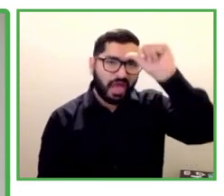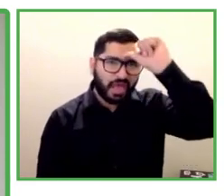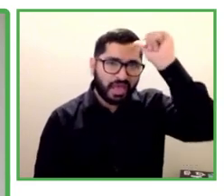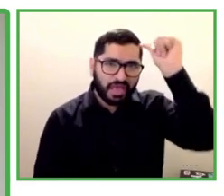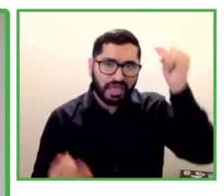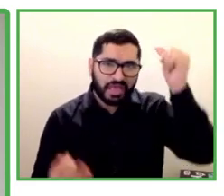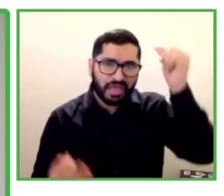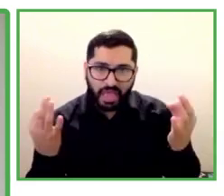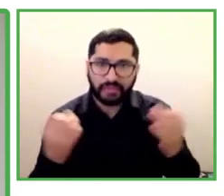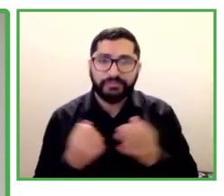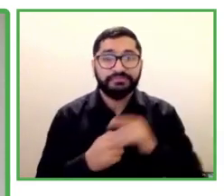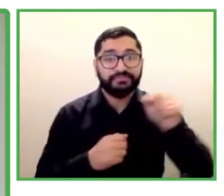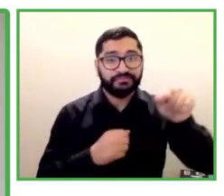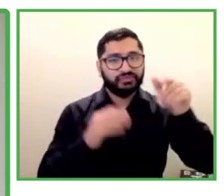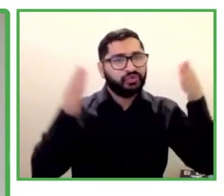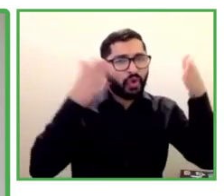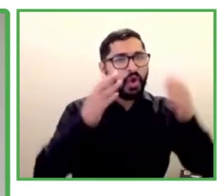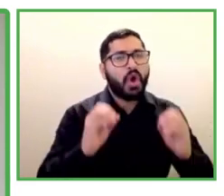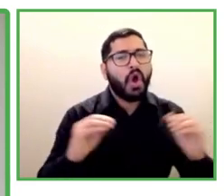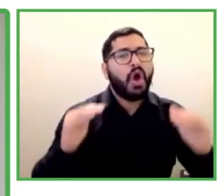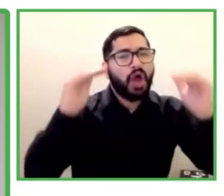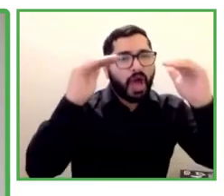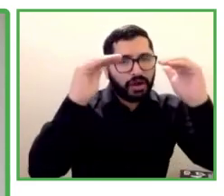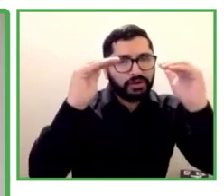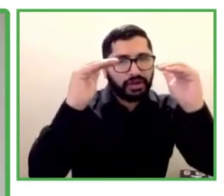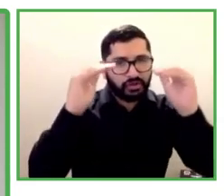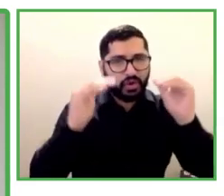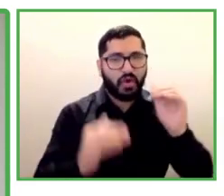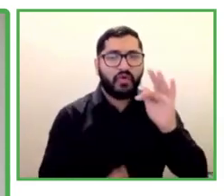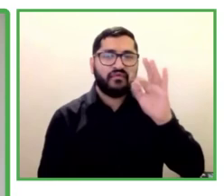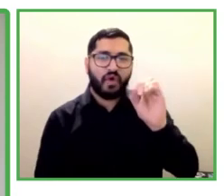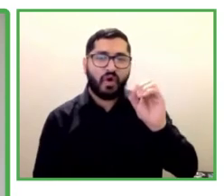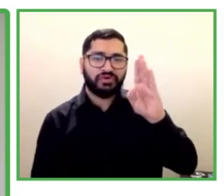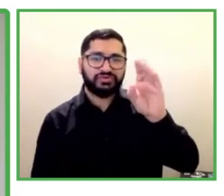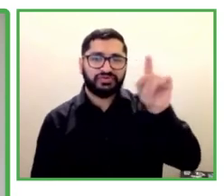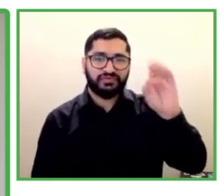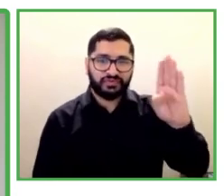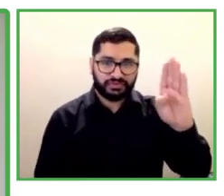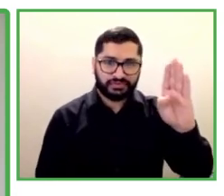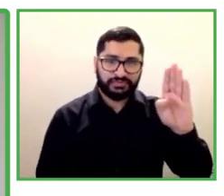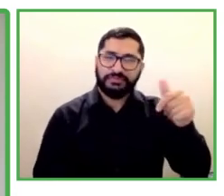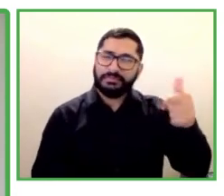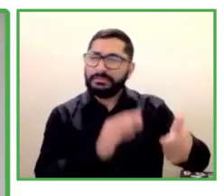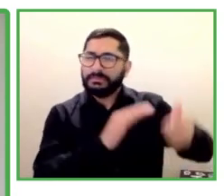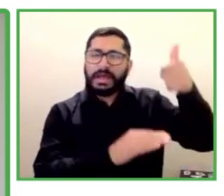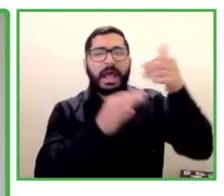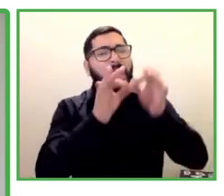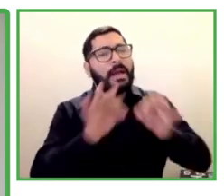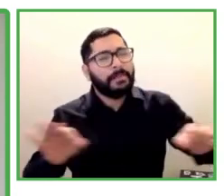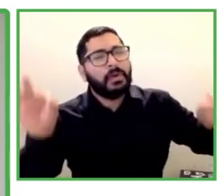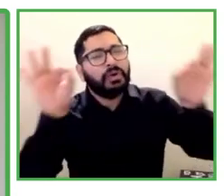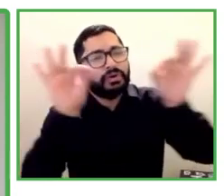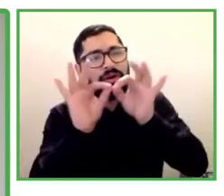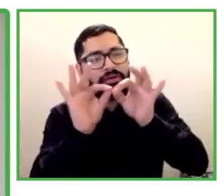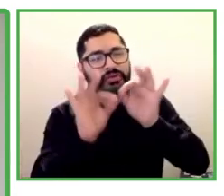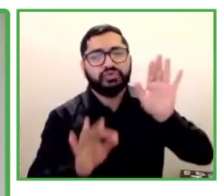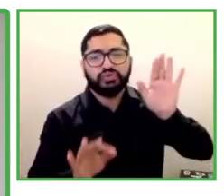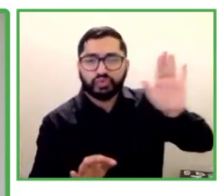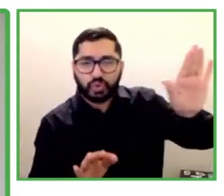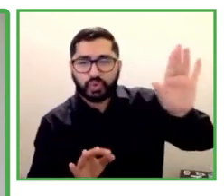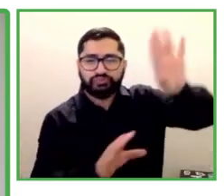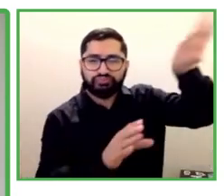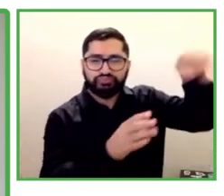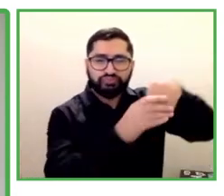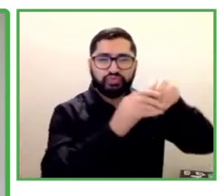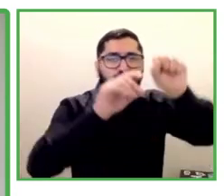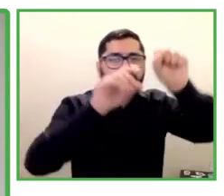the or at least one of the largest organizations in South Asia skilling less educated and educated youth with disabilities